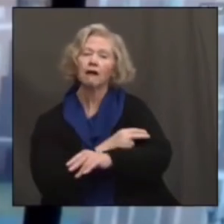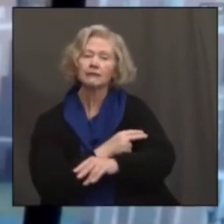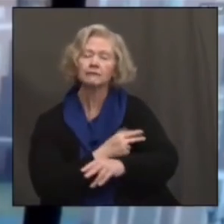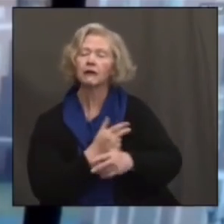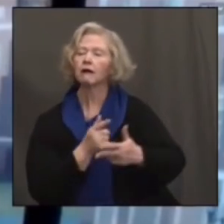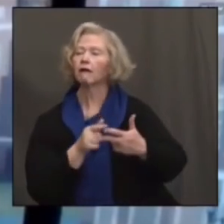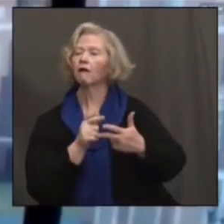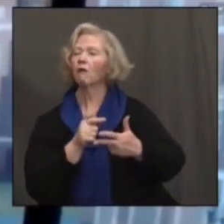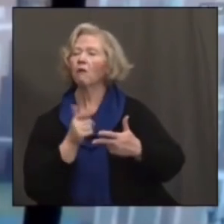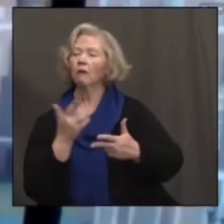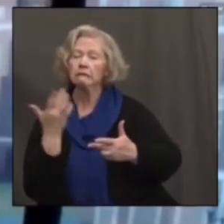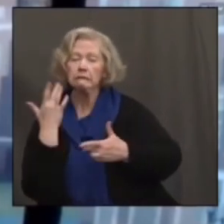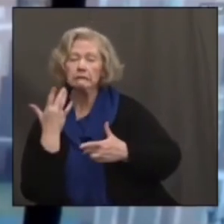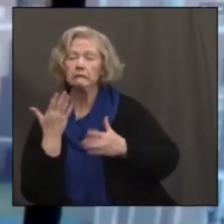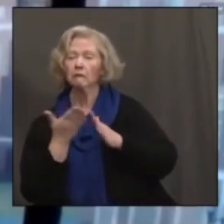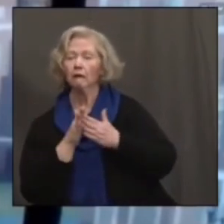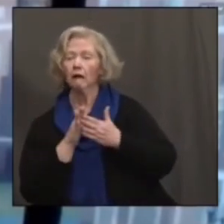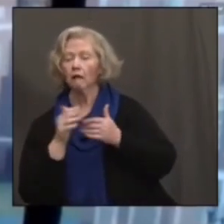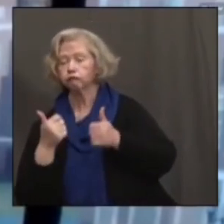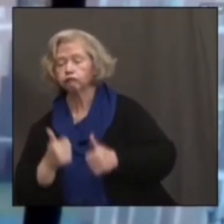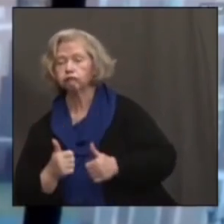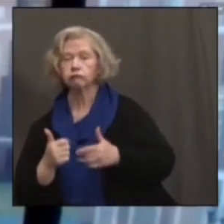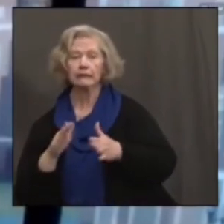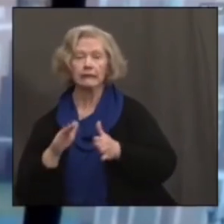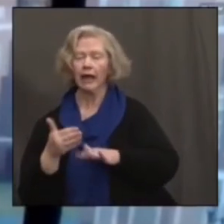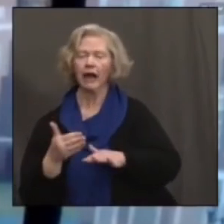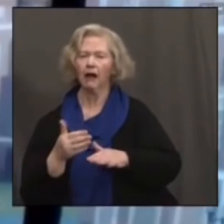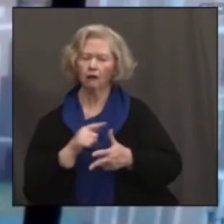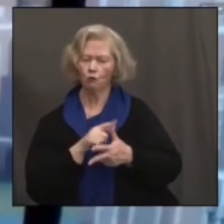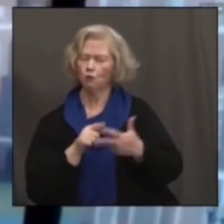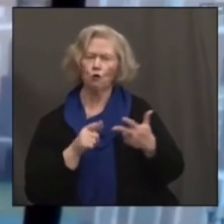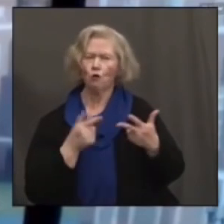equally well. So bottom line is that, you know,